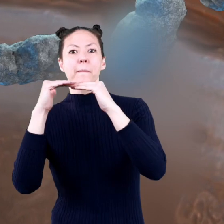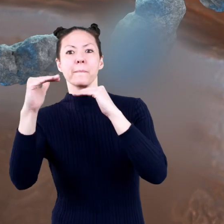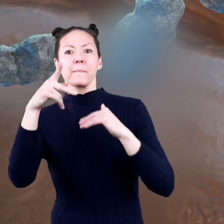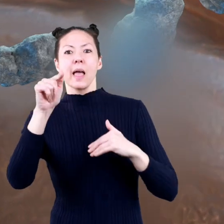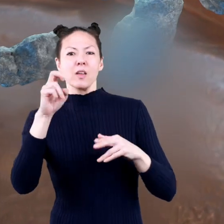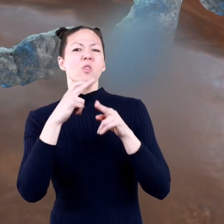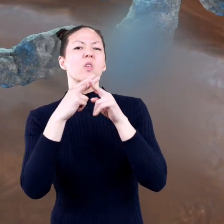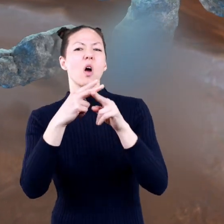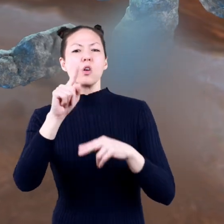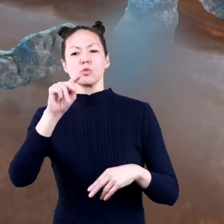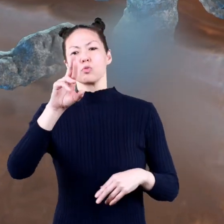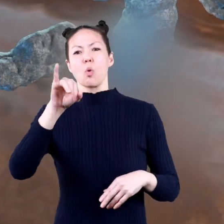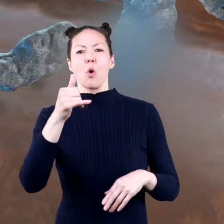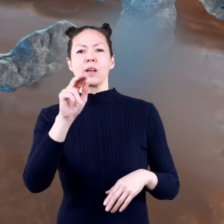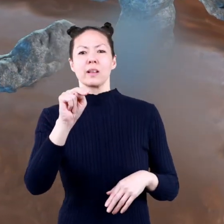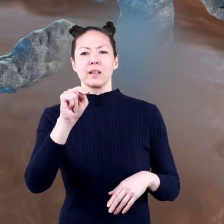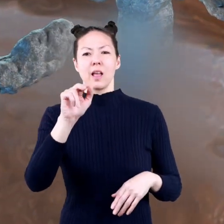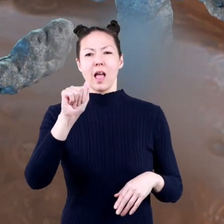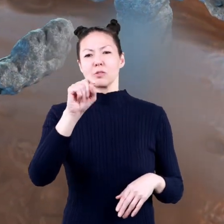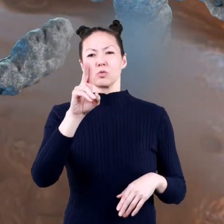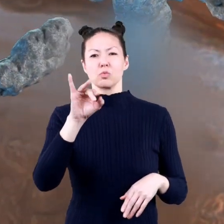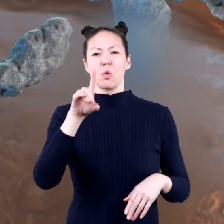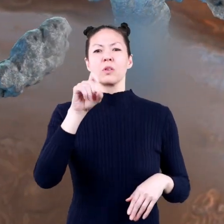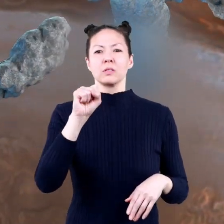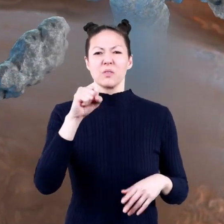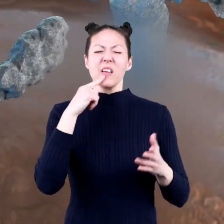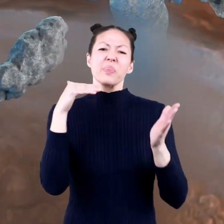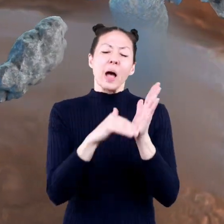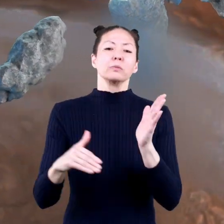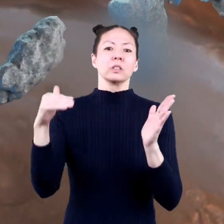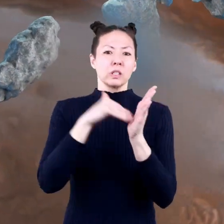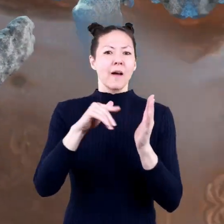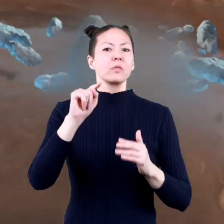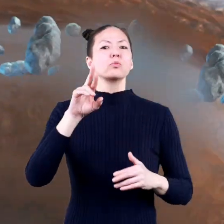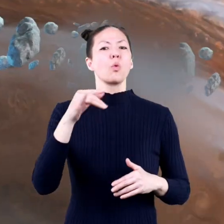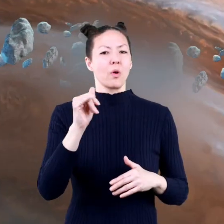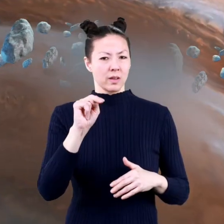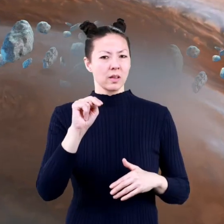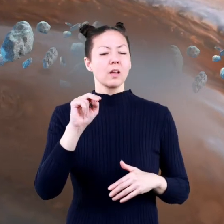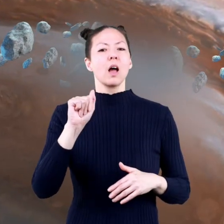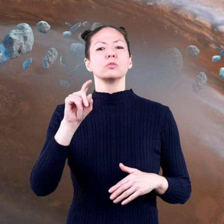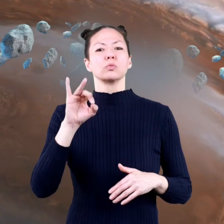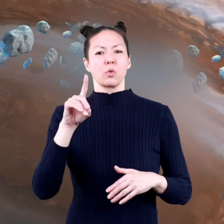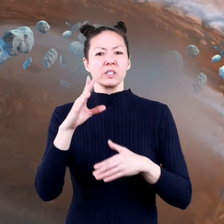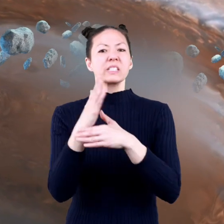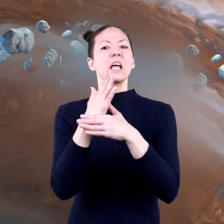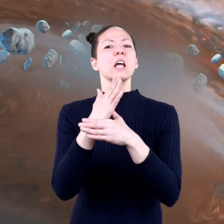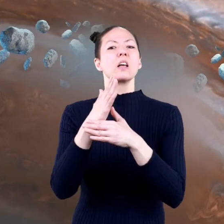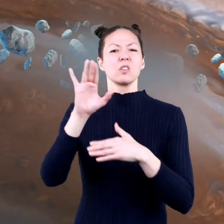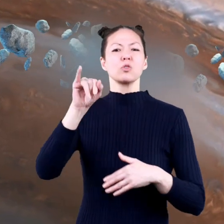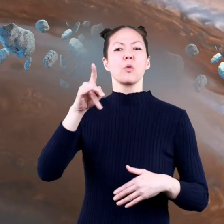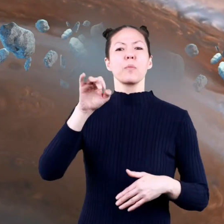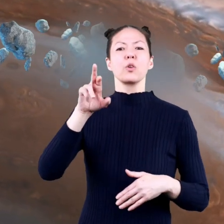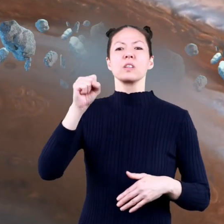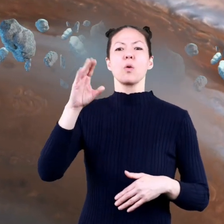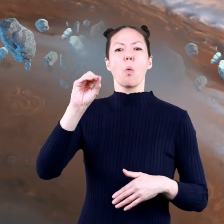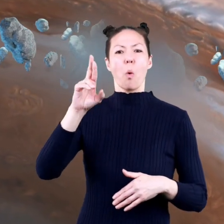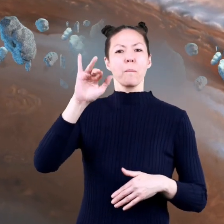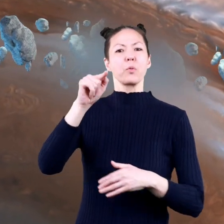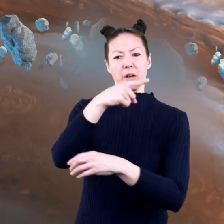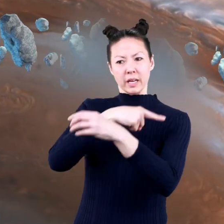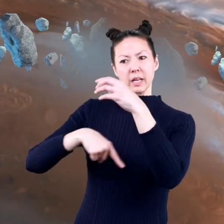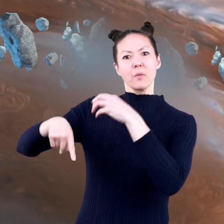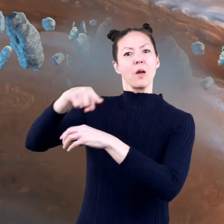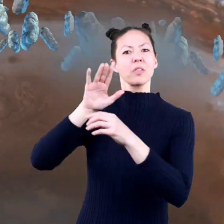These are called Trojan asteroids. There are thousands of Trojan asteroids that share Jupiter's orbit around the